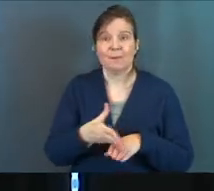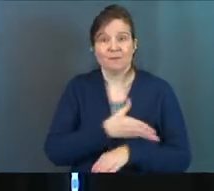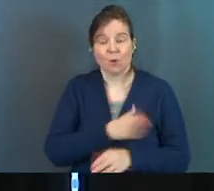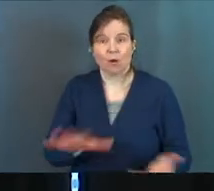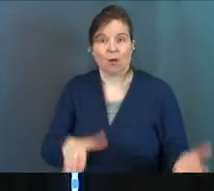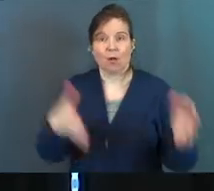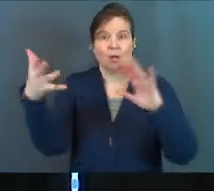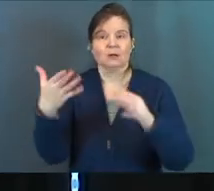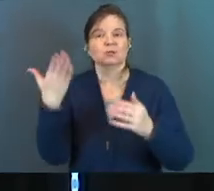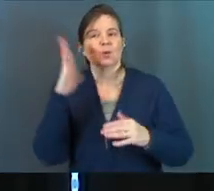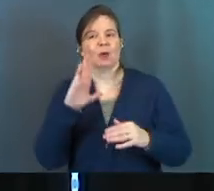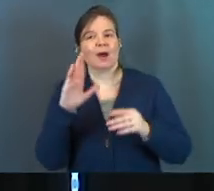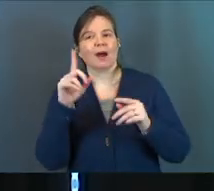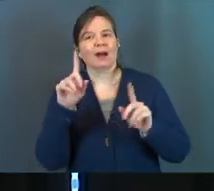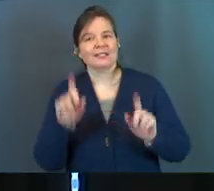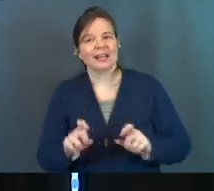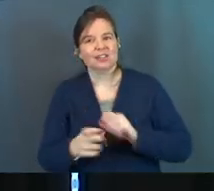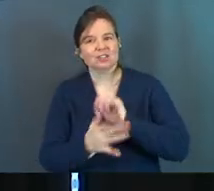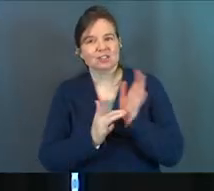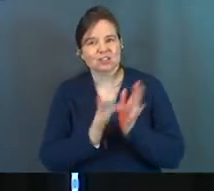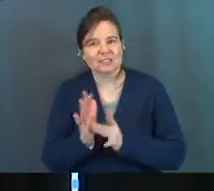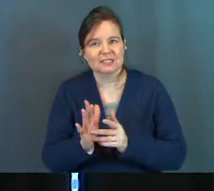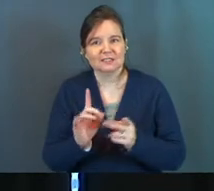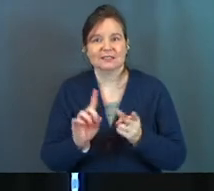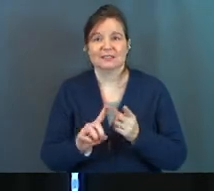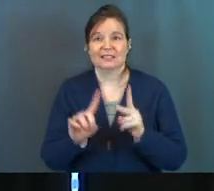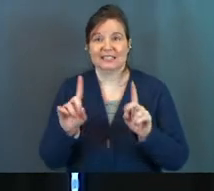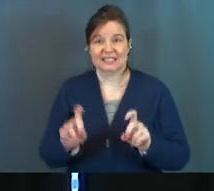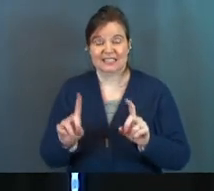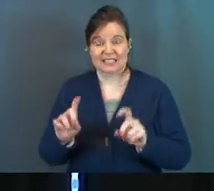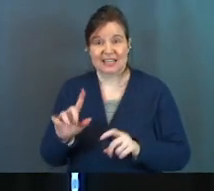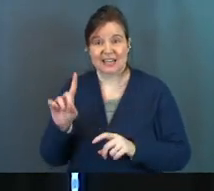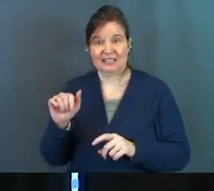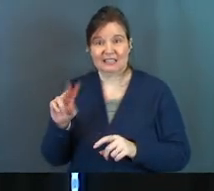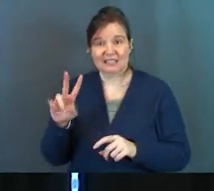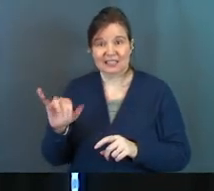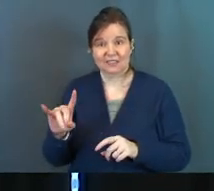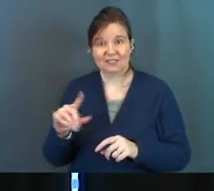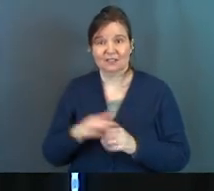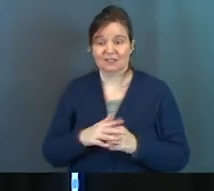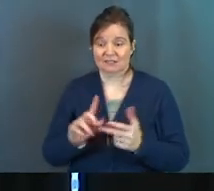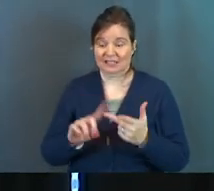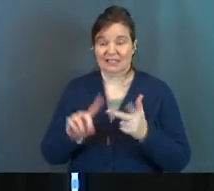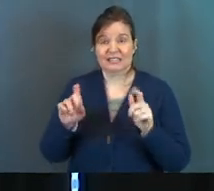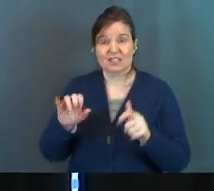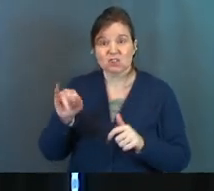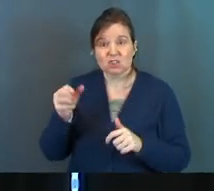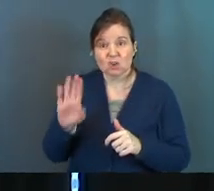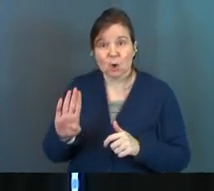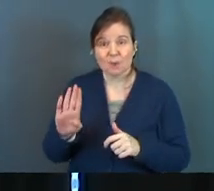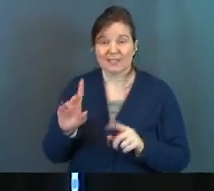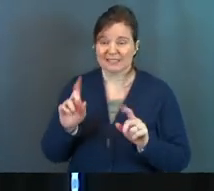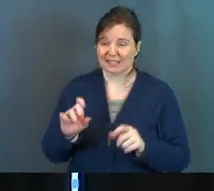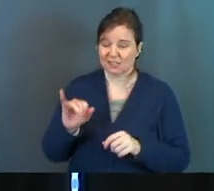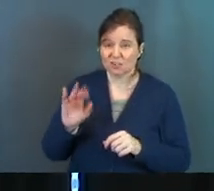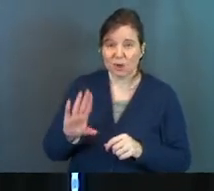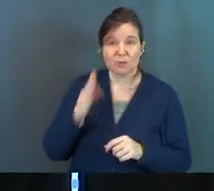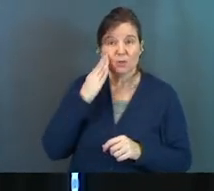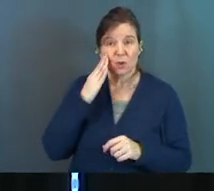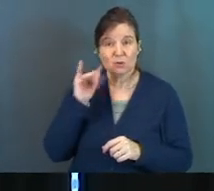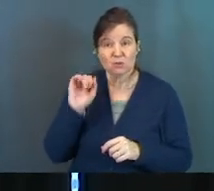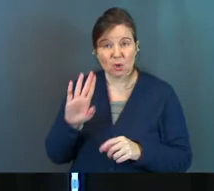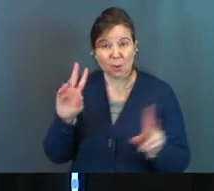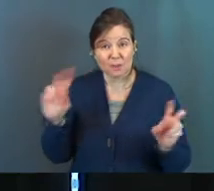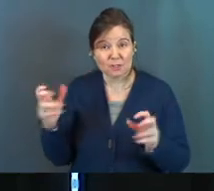So God tested Jesus. He tested David. He even tested Job. Do you remember him testing Job? He tested Job and you know what